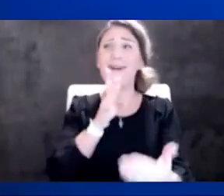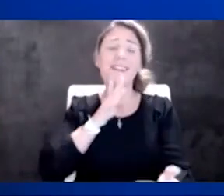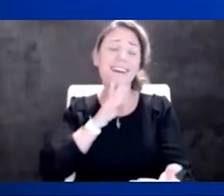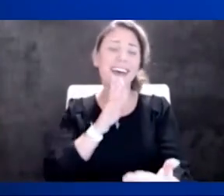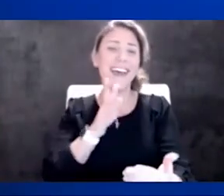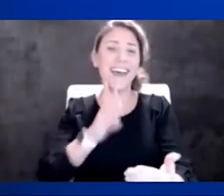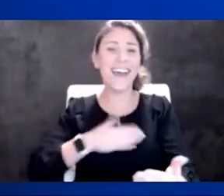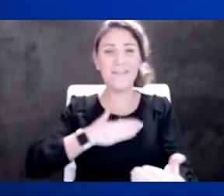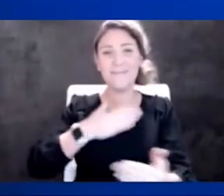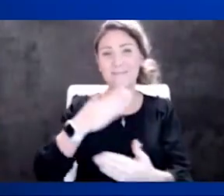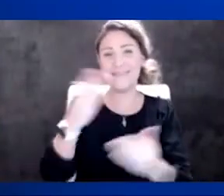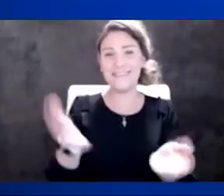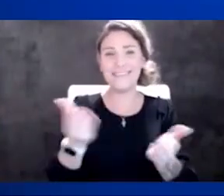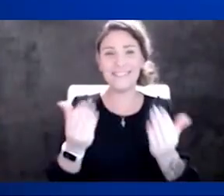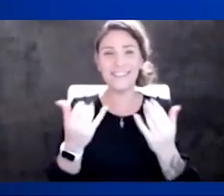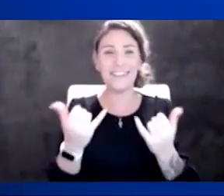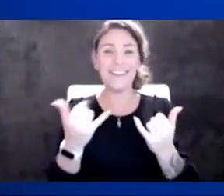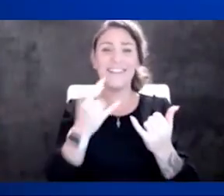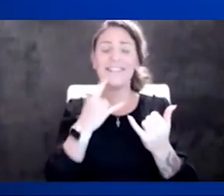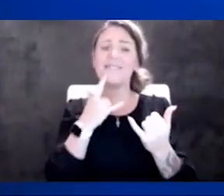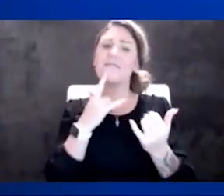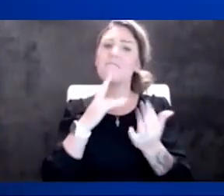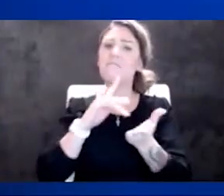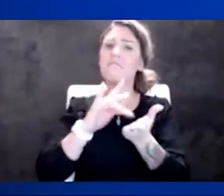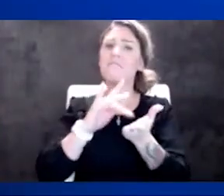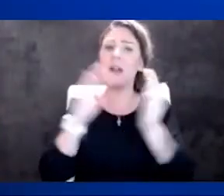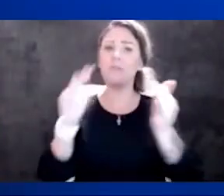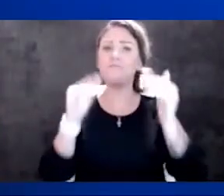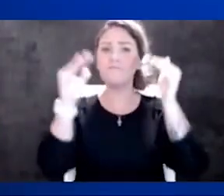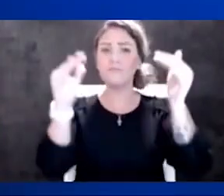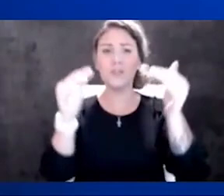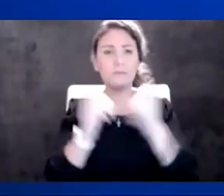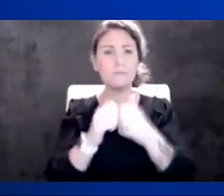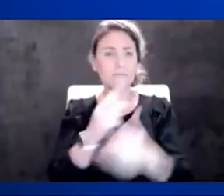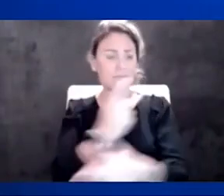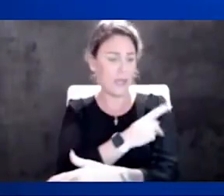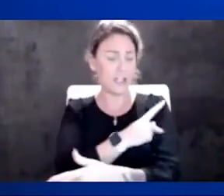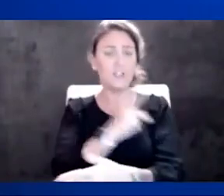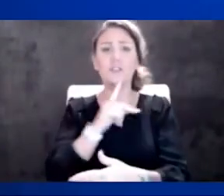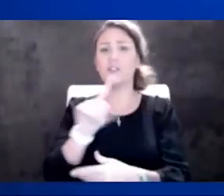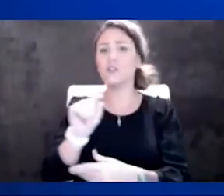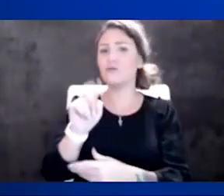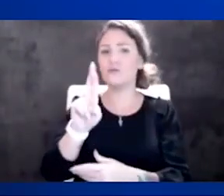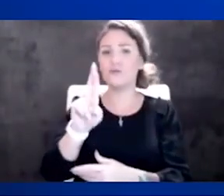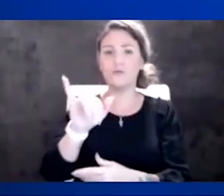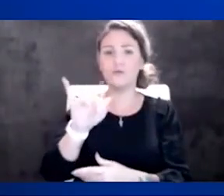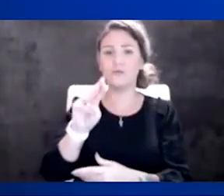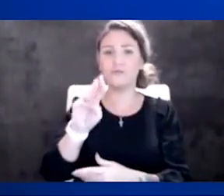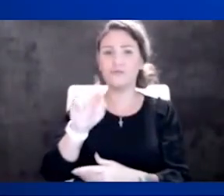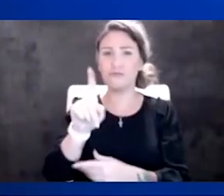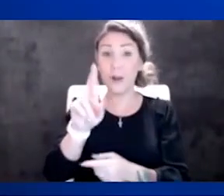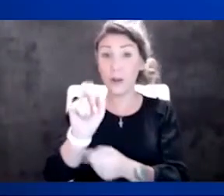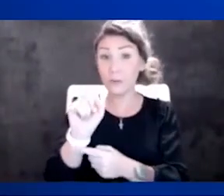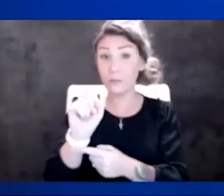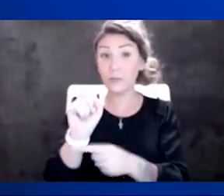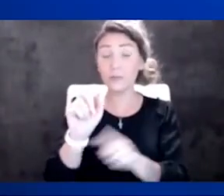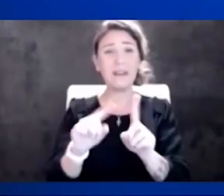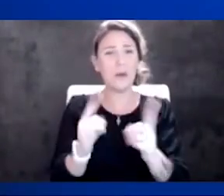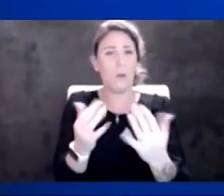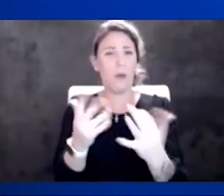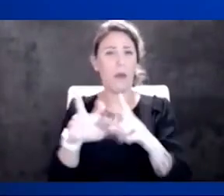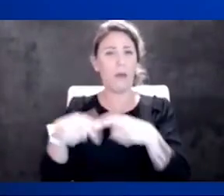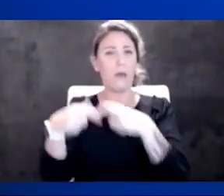We plan to bring you a story of medical advancement for patients with essential tremors, which is a really big deal. But we're going to wait on that story because the